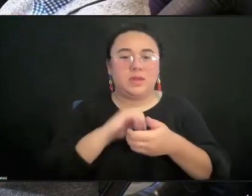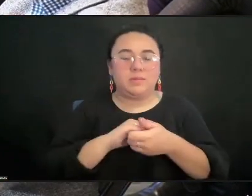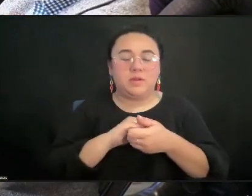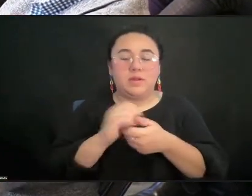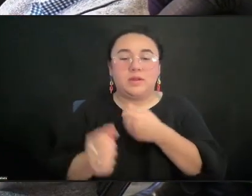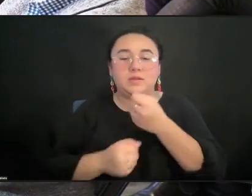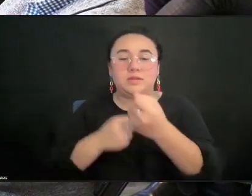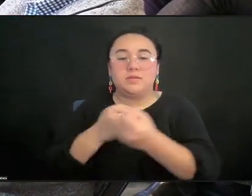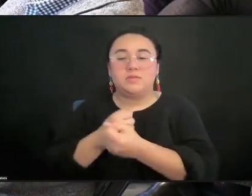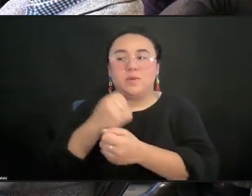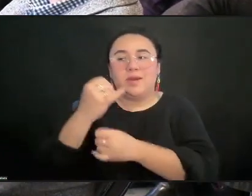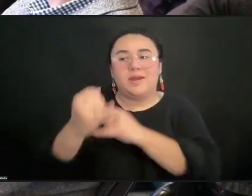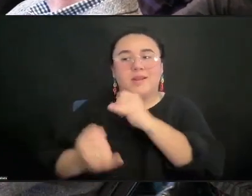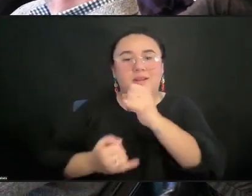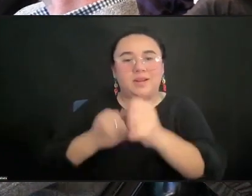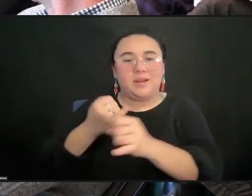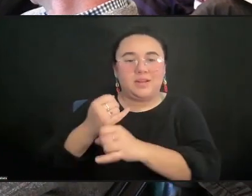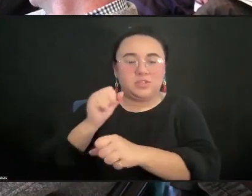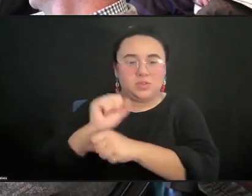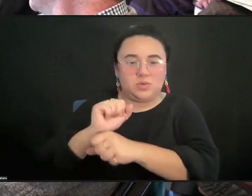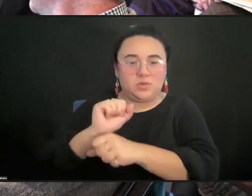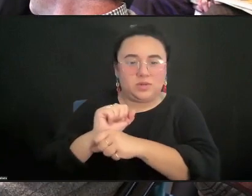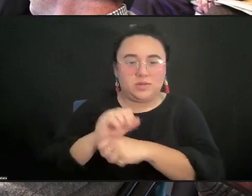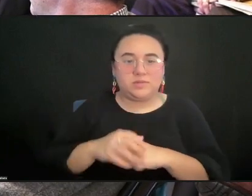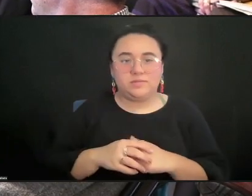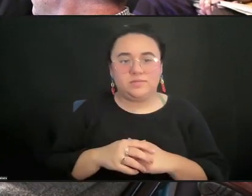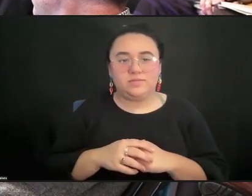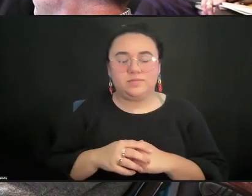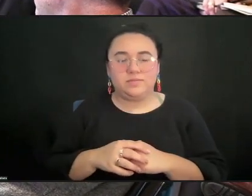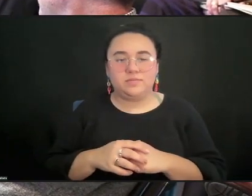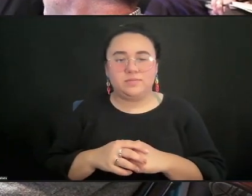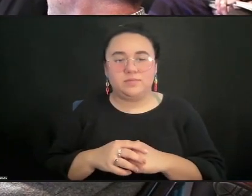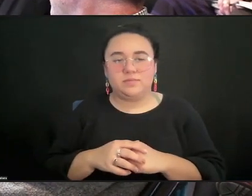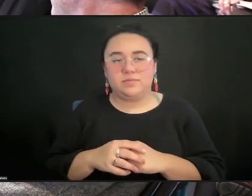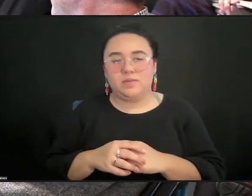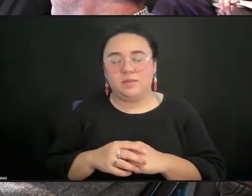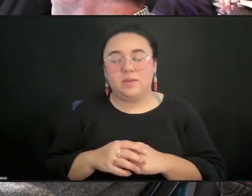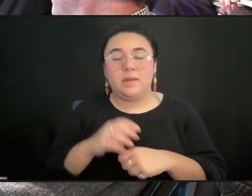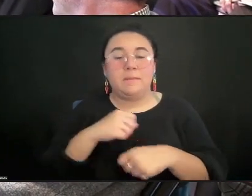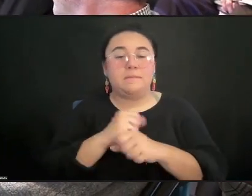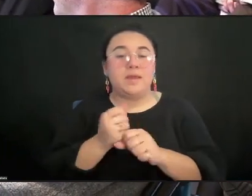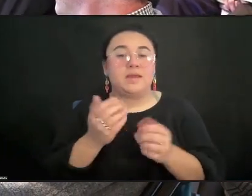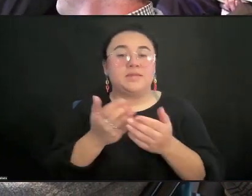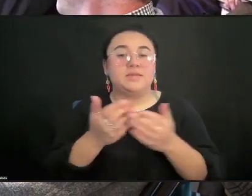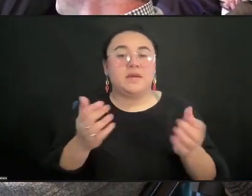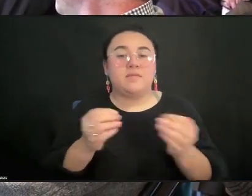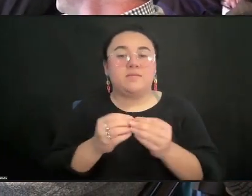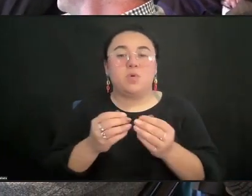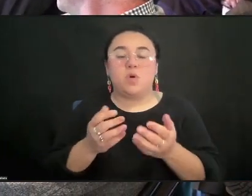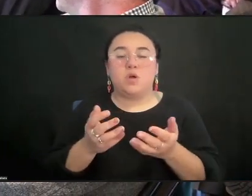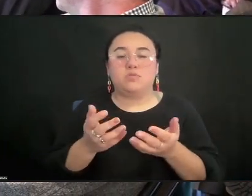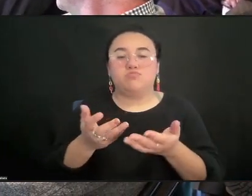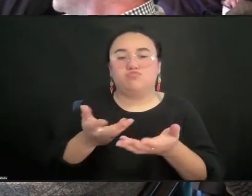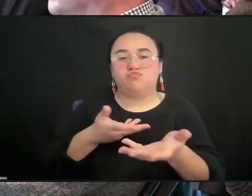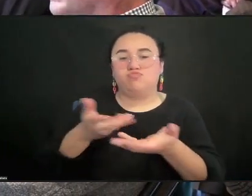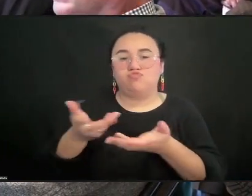how we make those truly international, make things more porous between the countries.